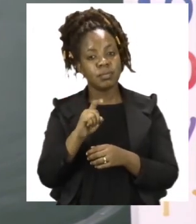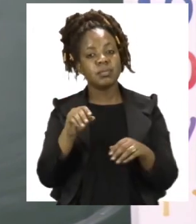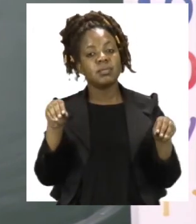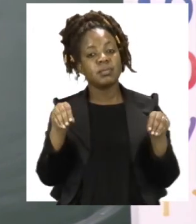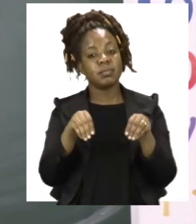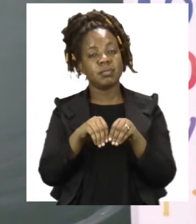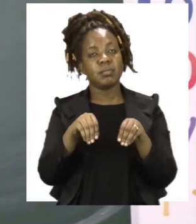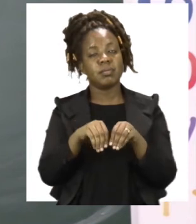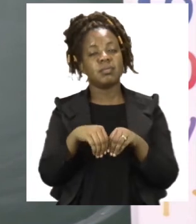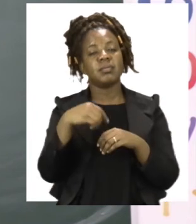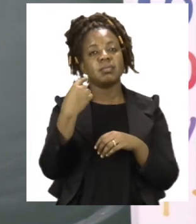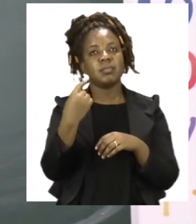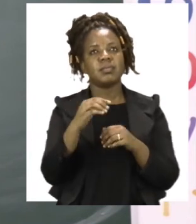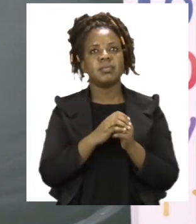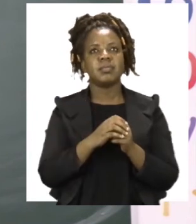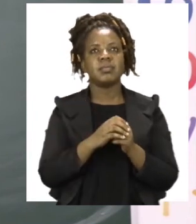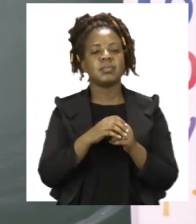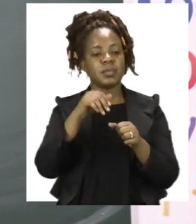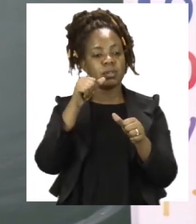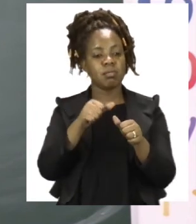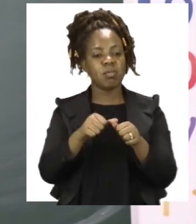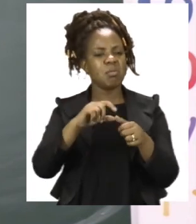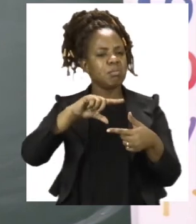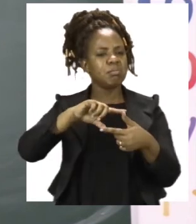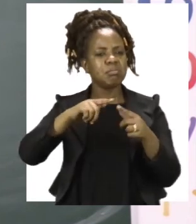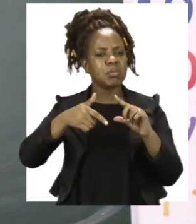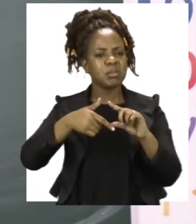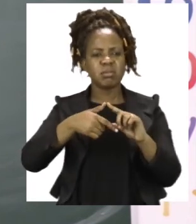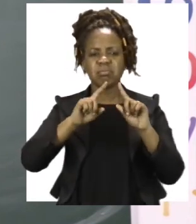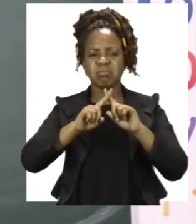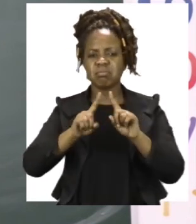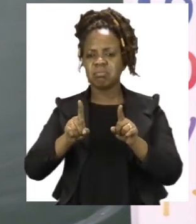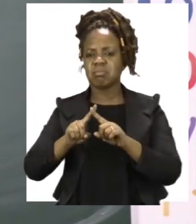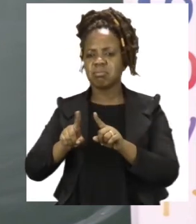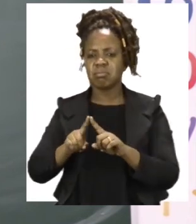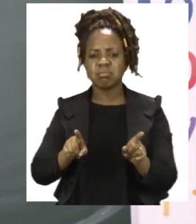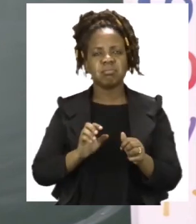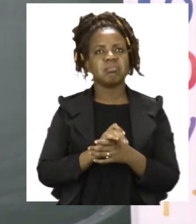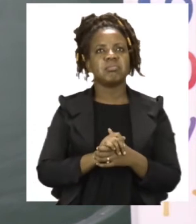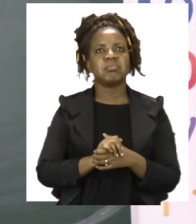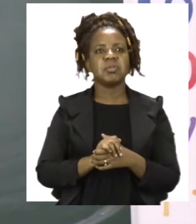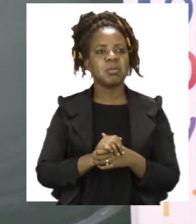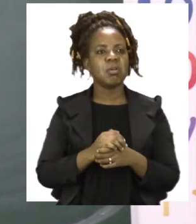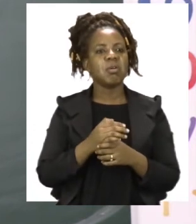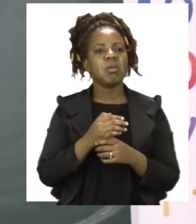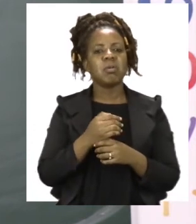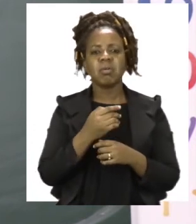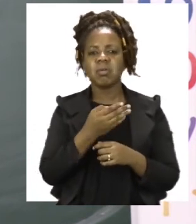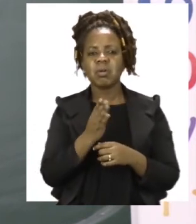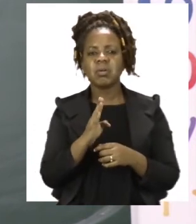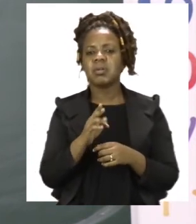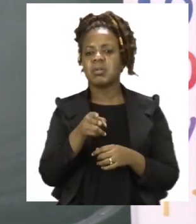Remember, shapes are different so you might not get the same answer for each of the questions. take your time,